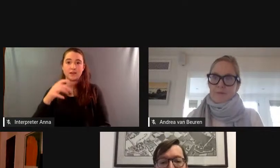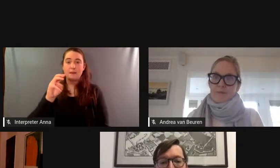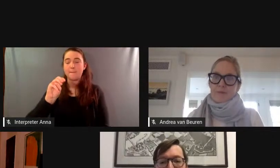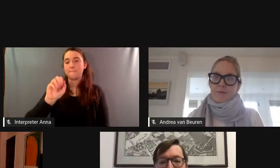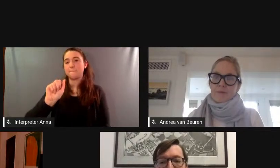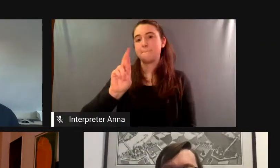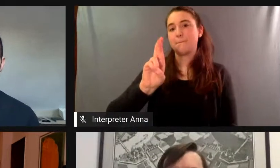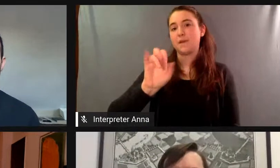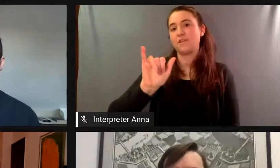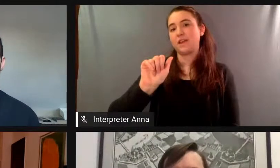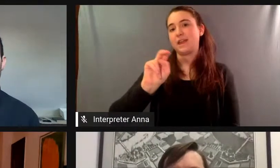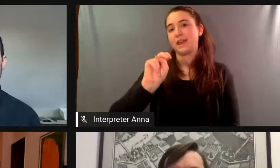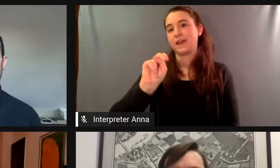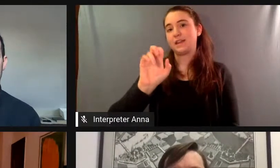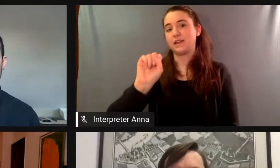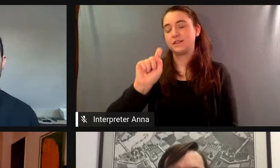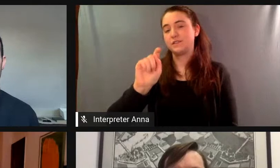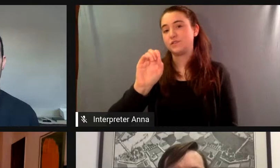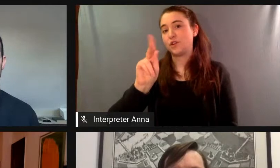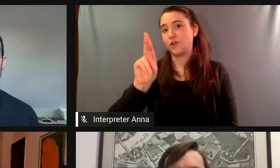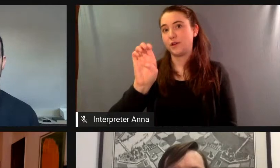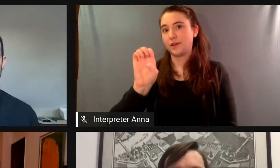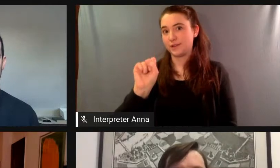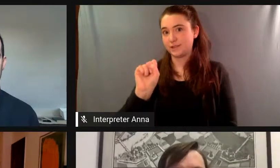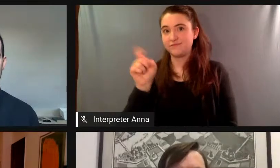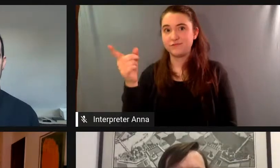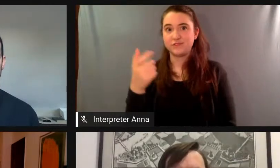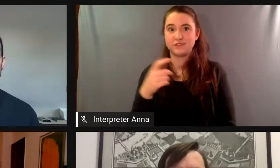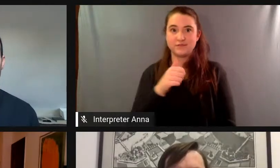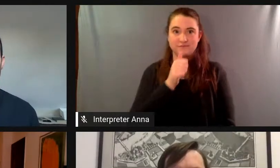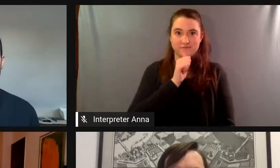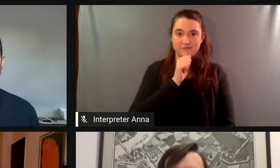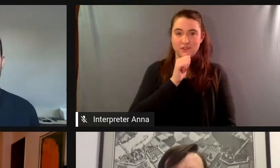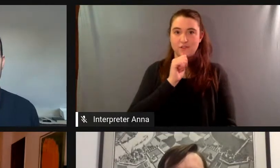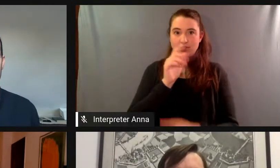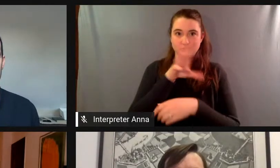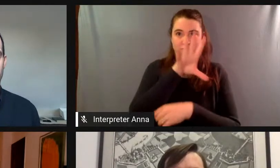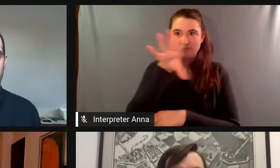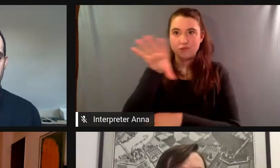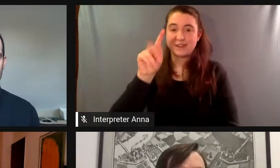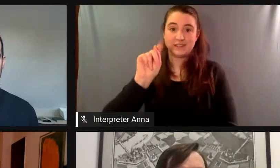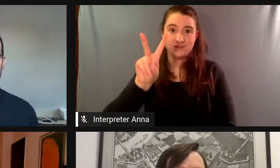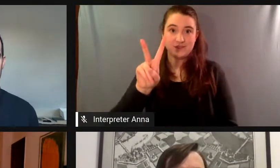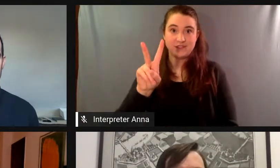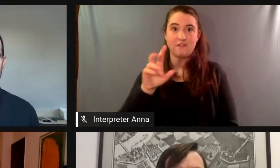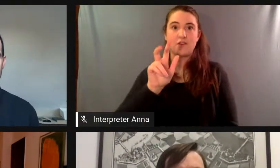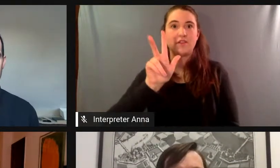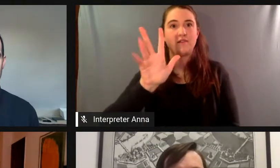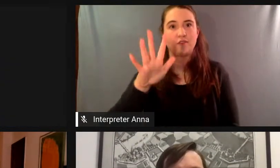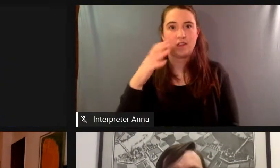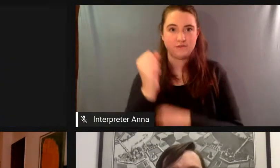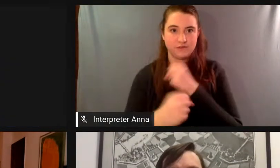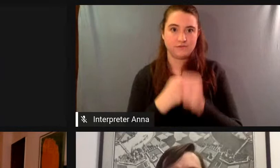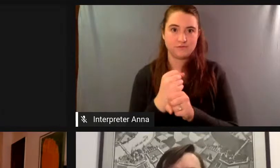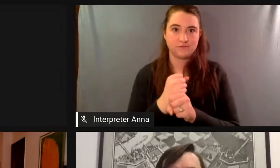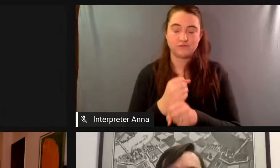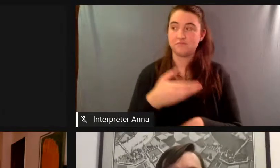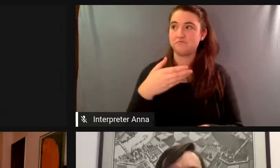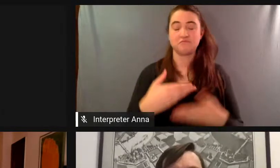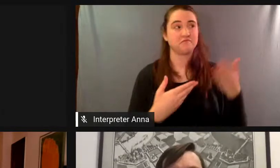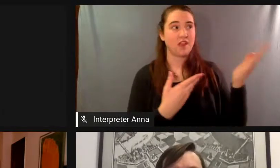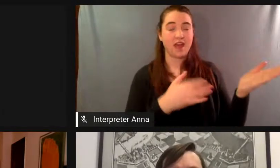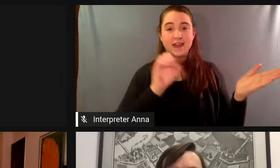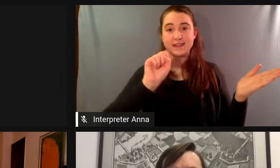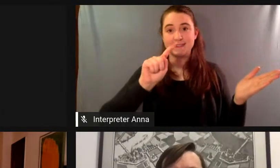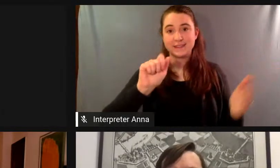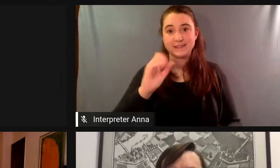who secretly recorded television 24 hours a day for 30 years uh we're also joined by stacy reese uh